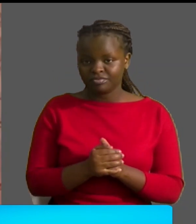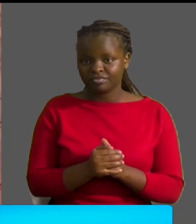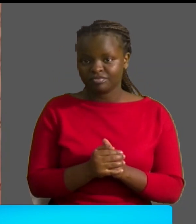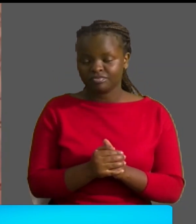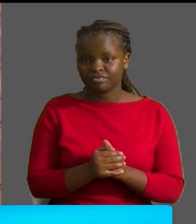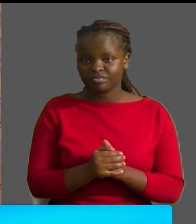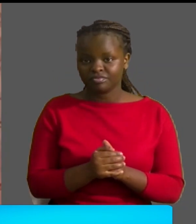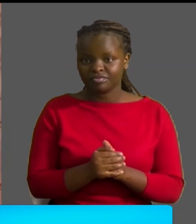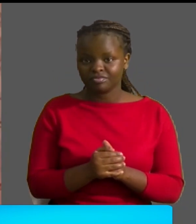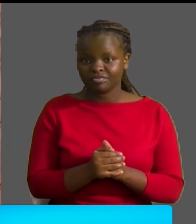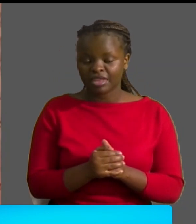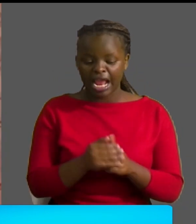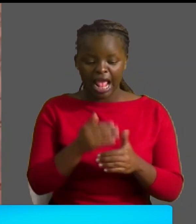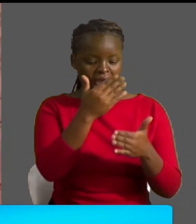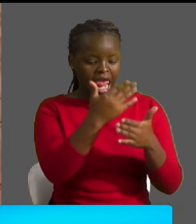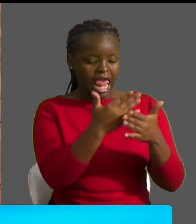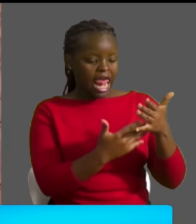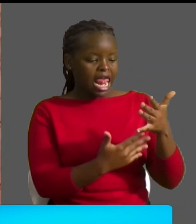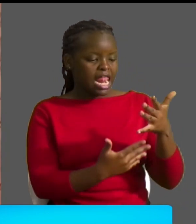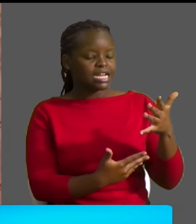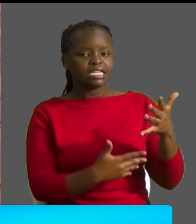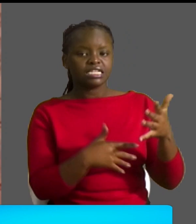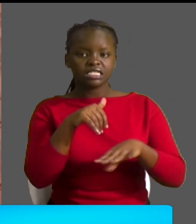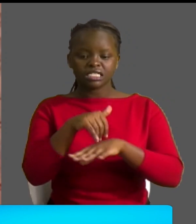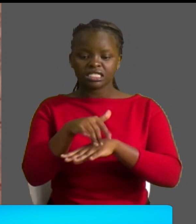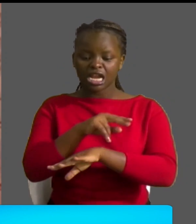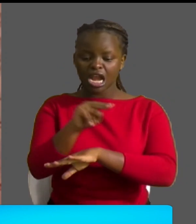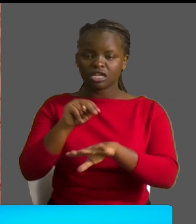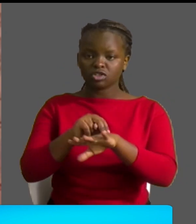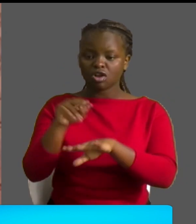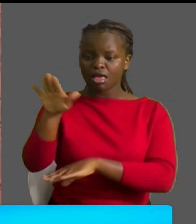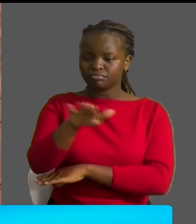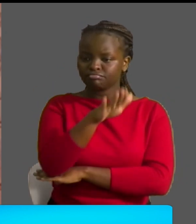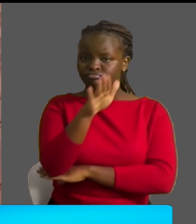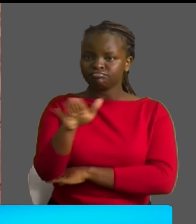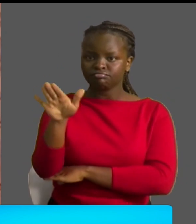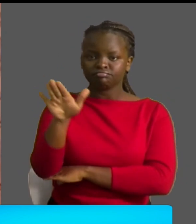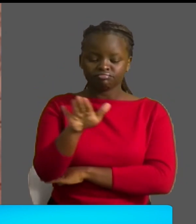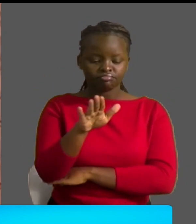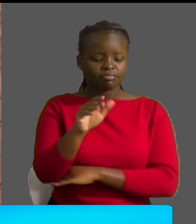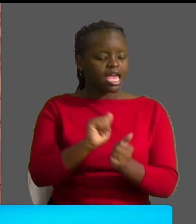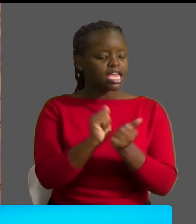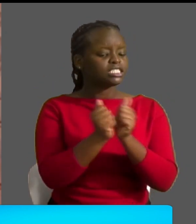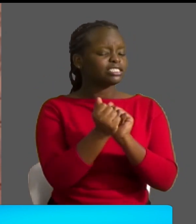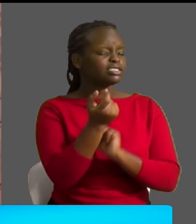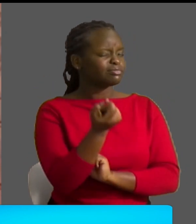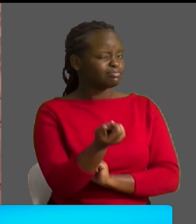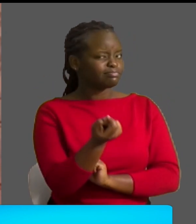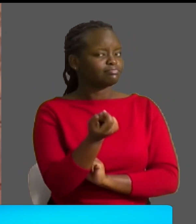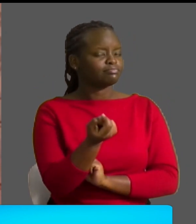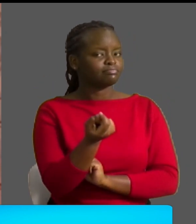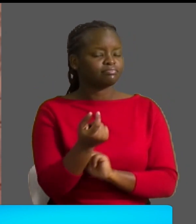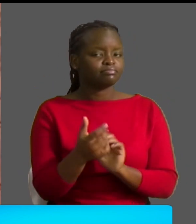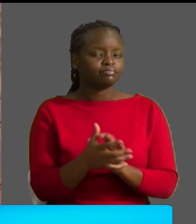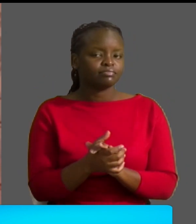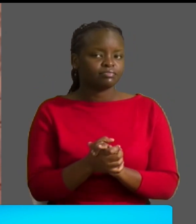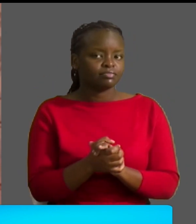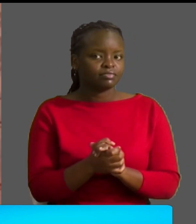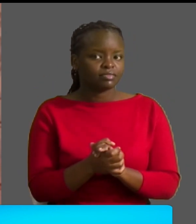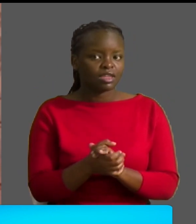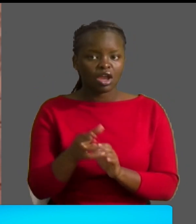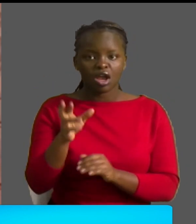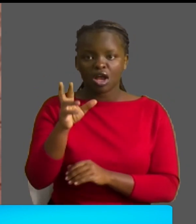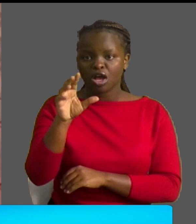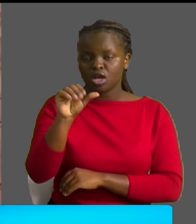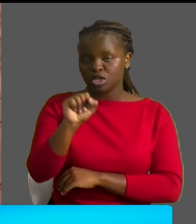The list I sent to the National Assembly, I have since amended, so that Roslinda